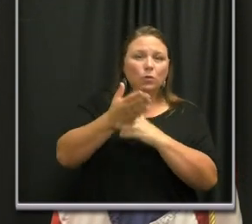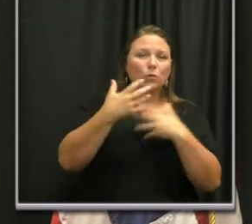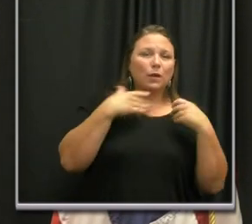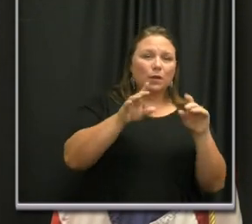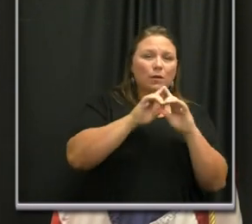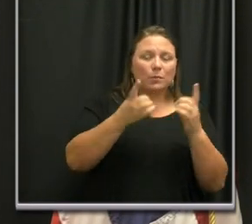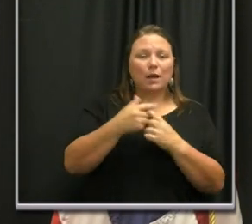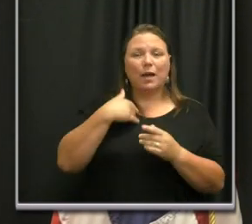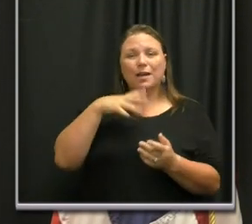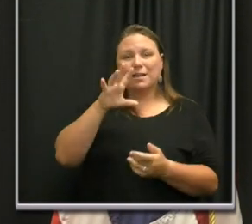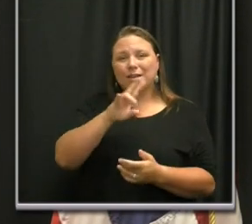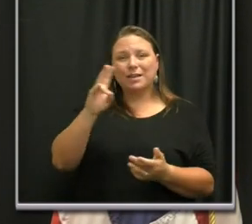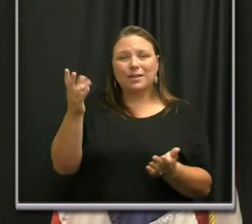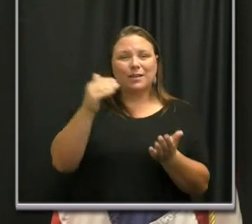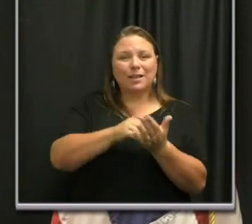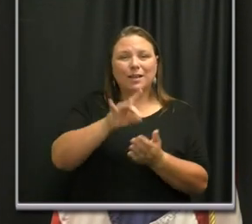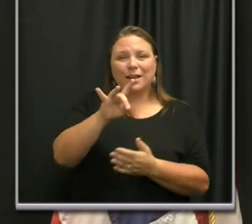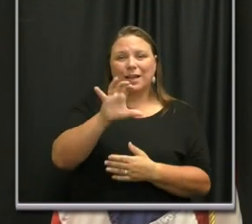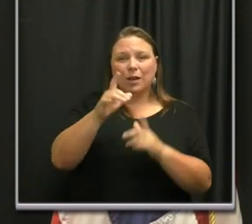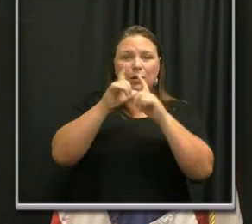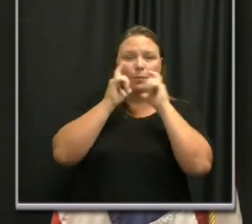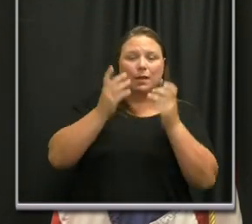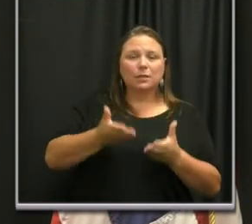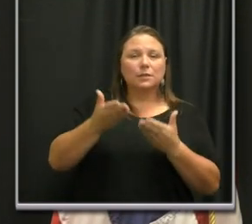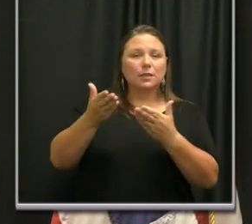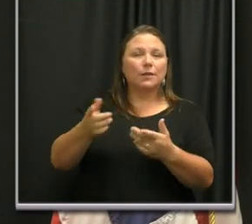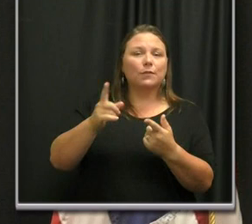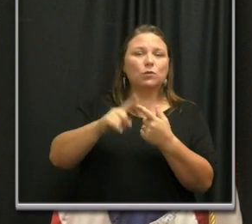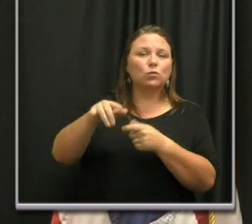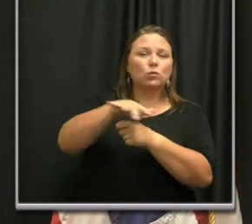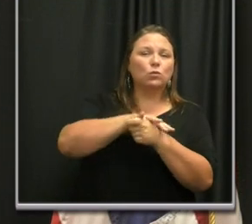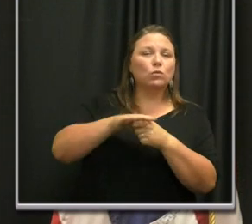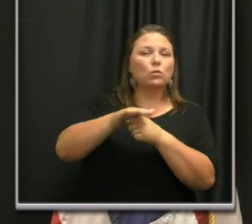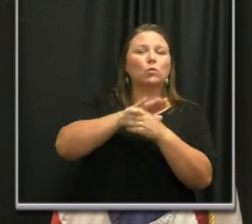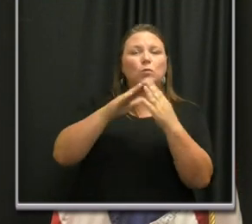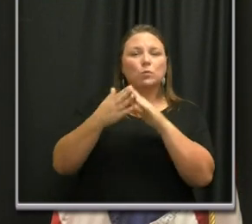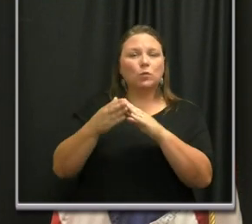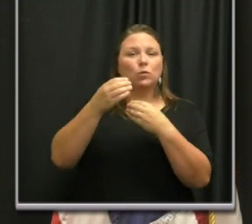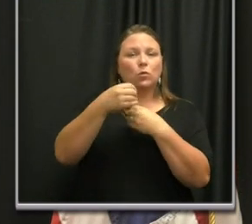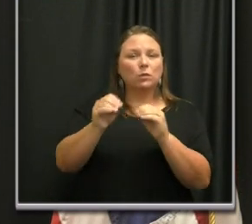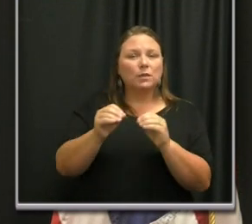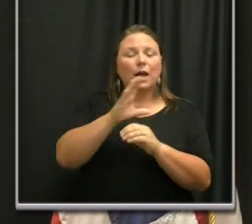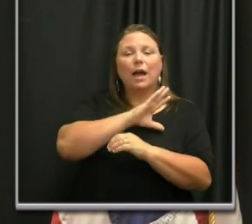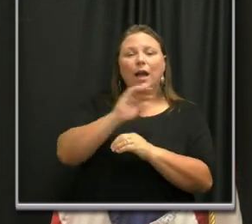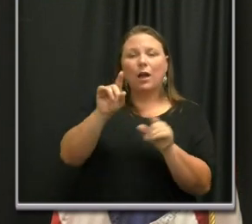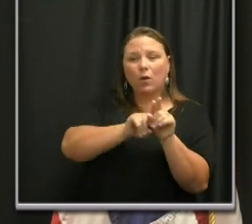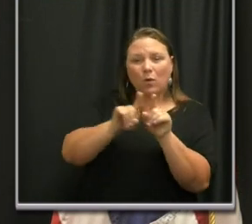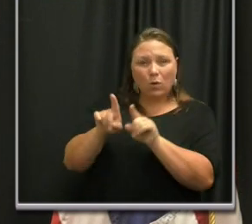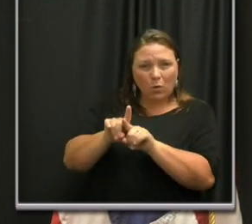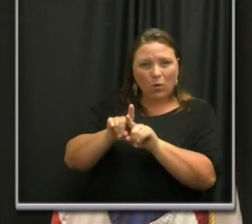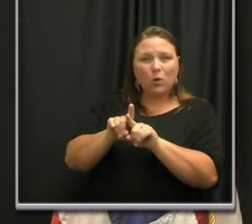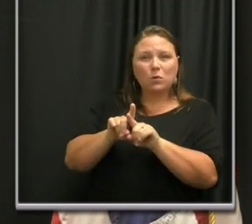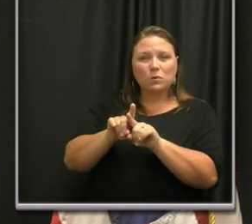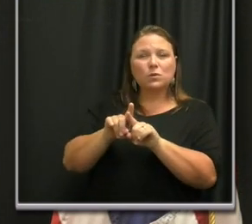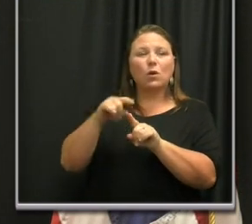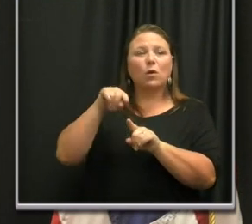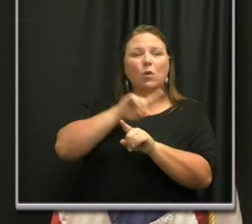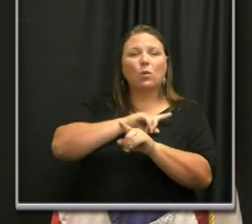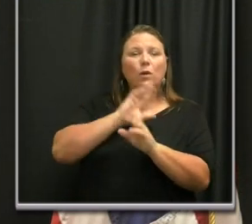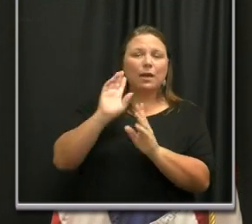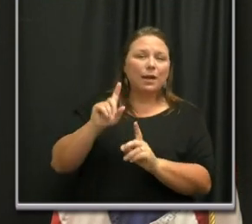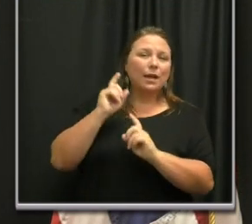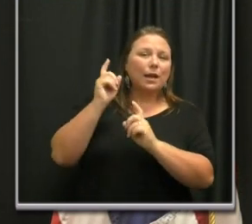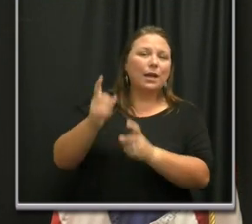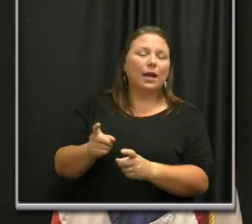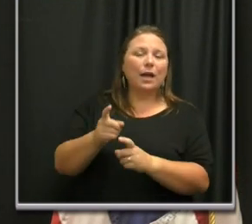77,800 masks were delivered delivered to local community organizations and also to case of contacts. We gave reusable